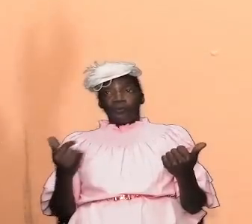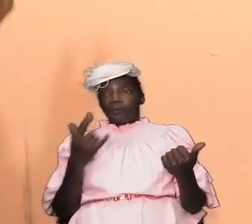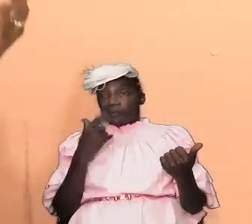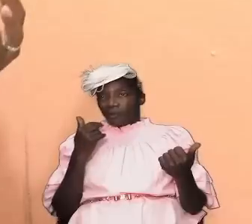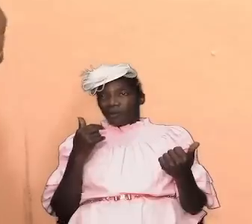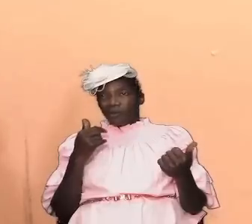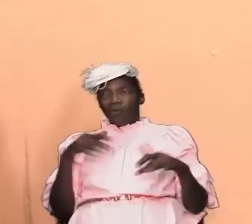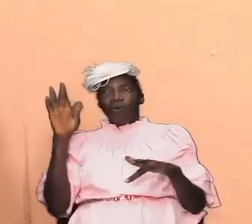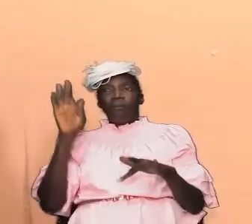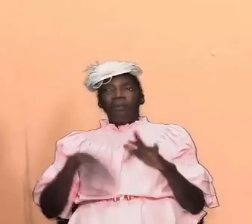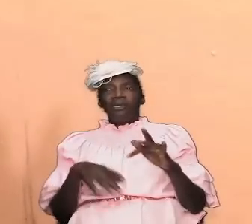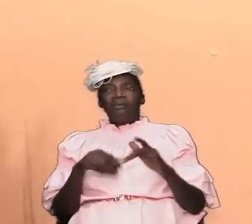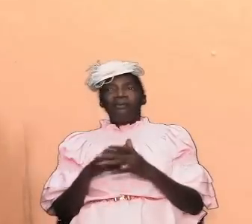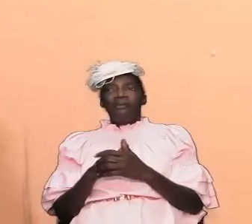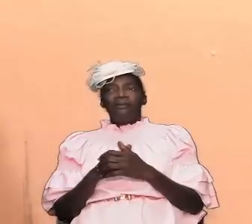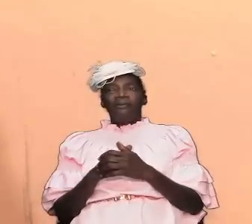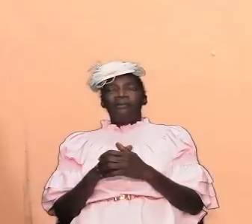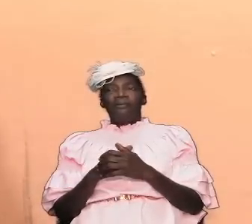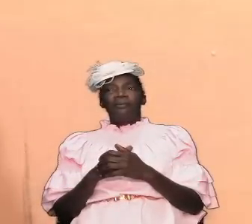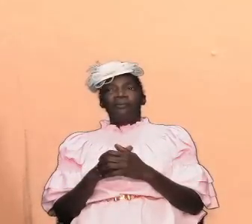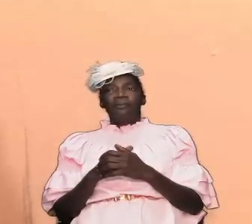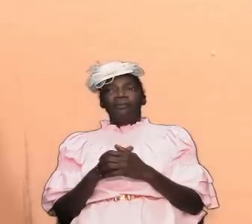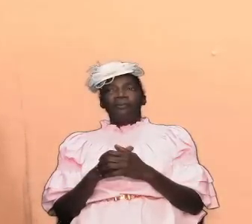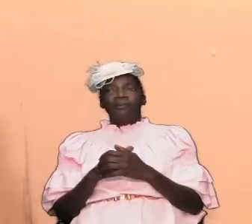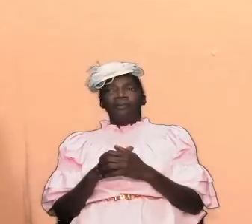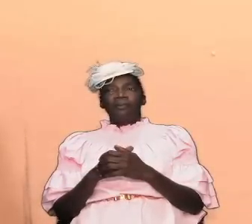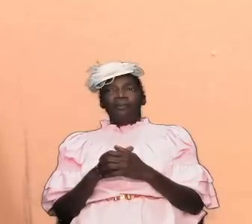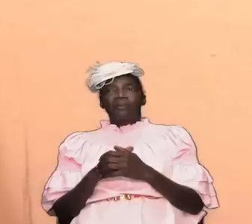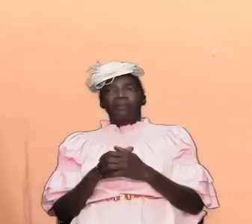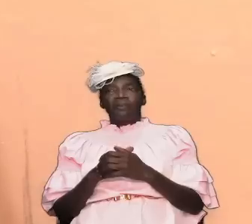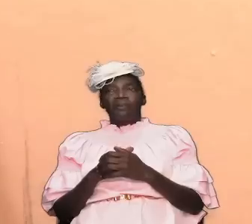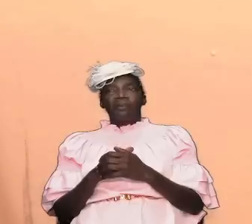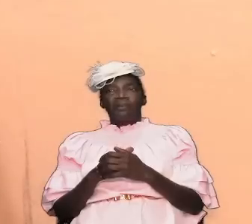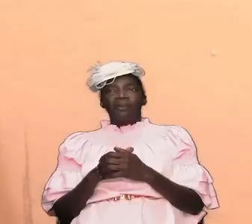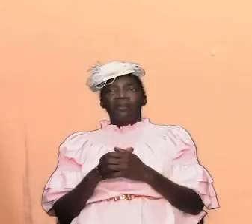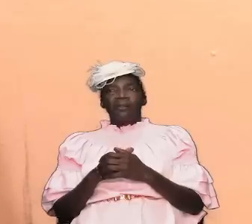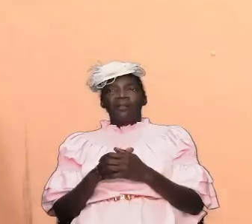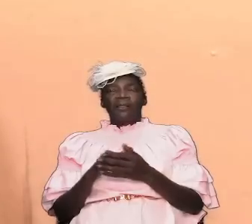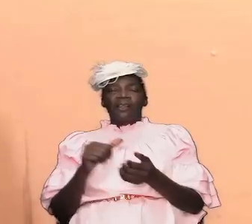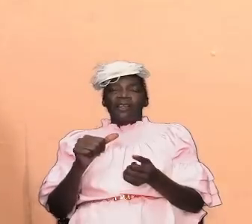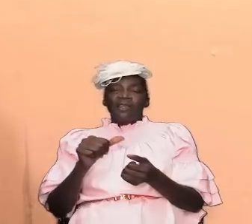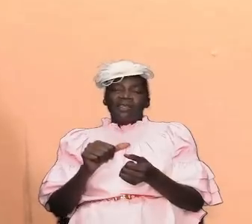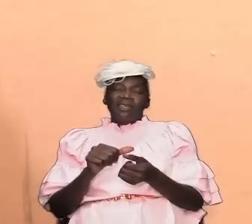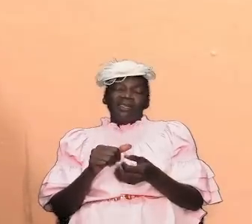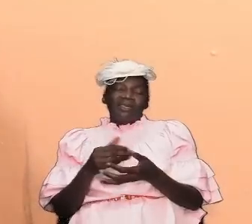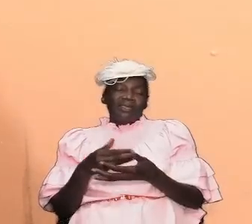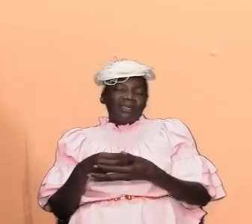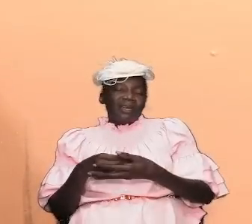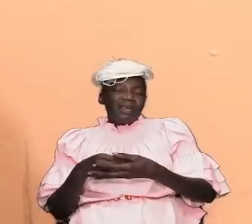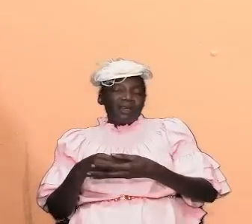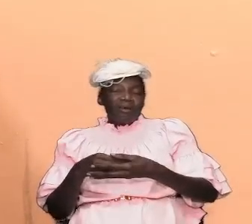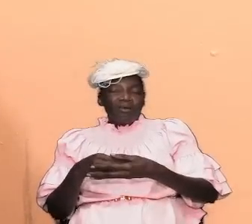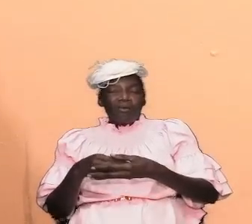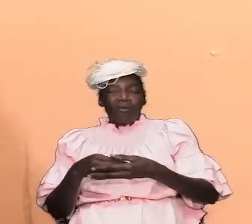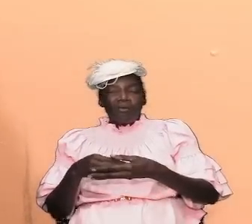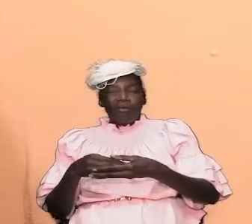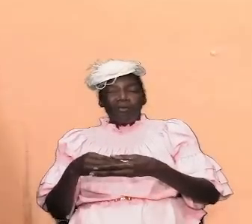have missed the whole solemnness the whole